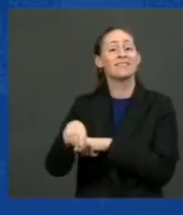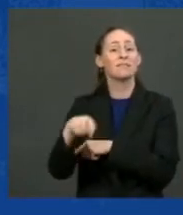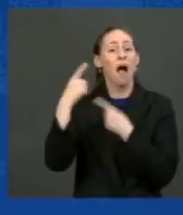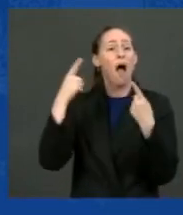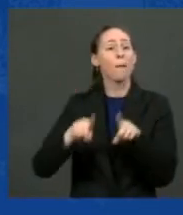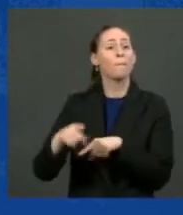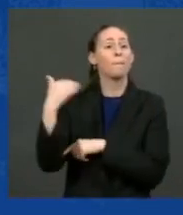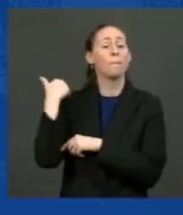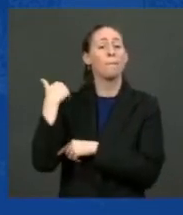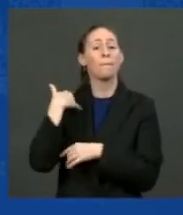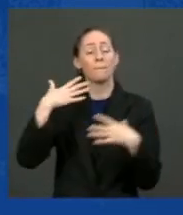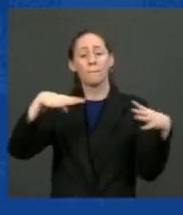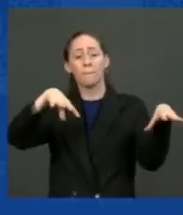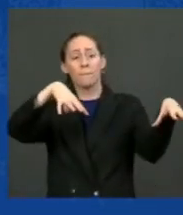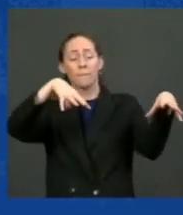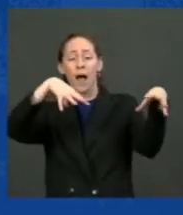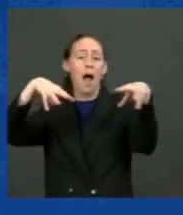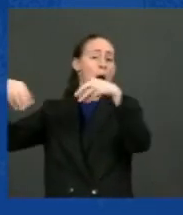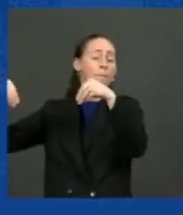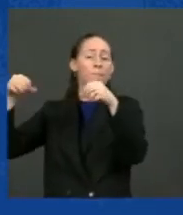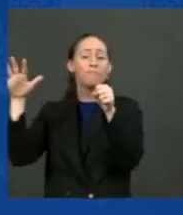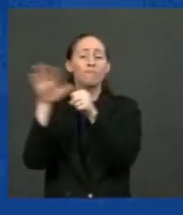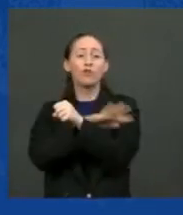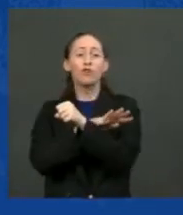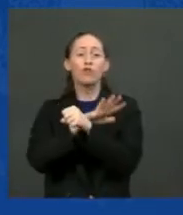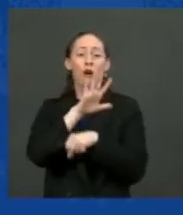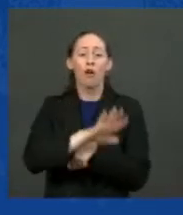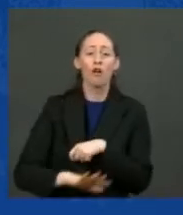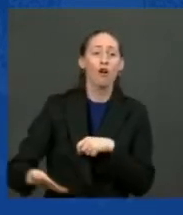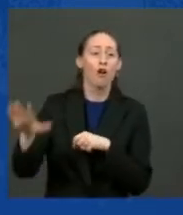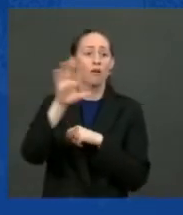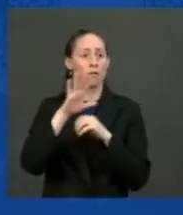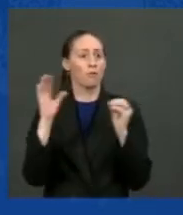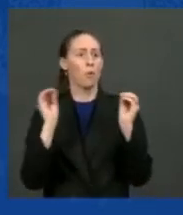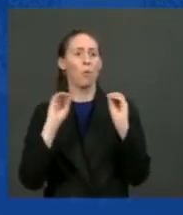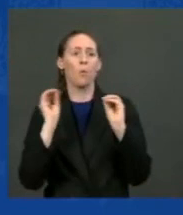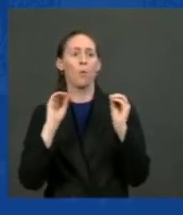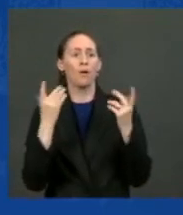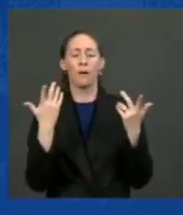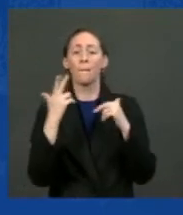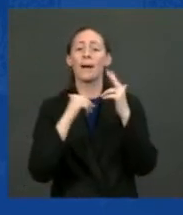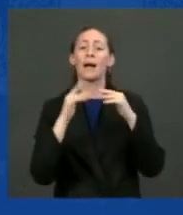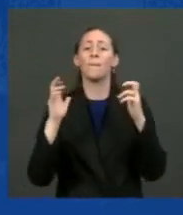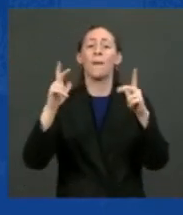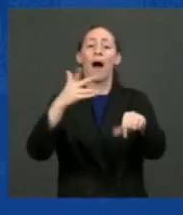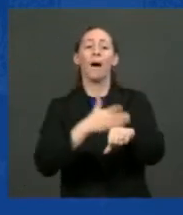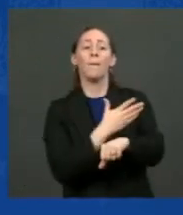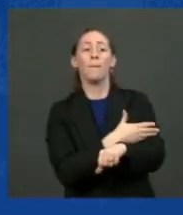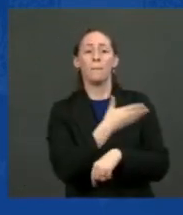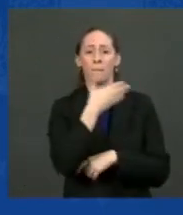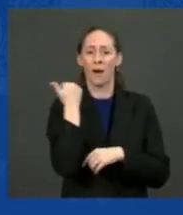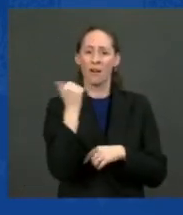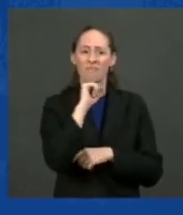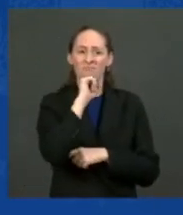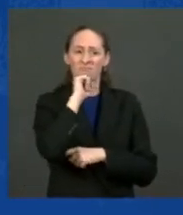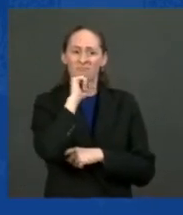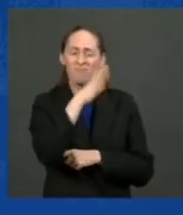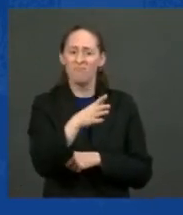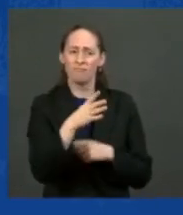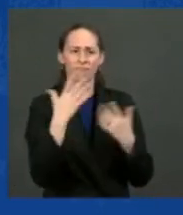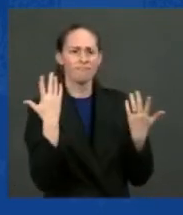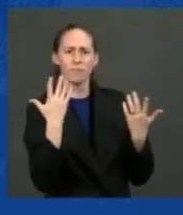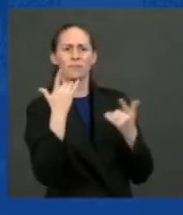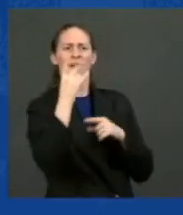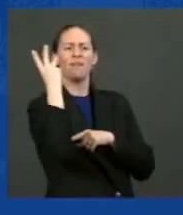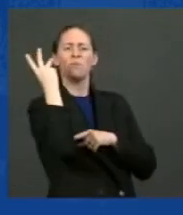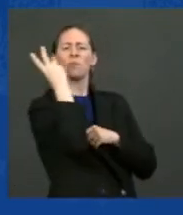because they had no resilience. Right. The ability to build back and build things stronger. Why a lot of those fires in the far west? And because,